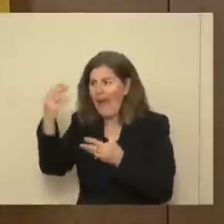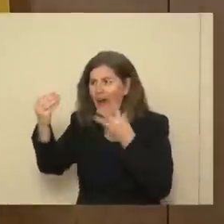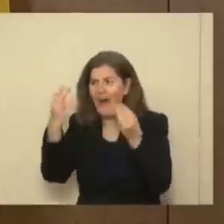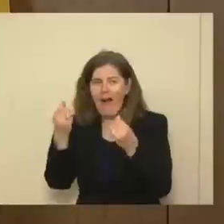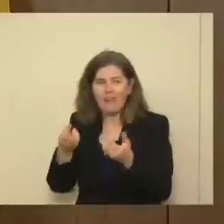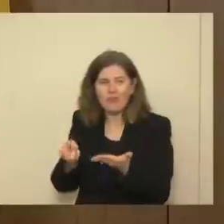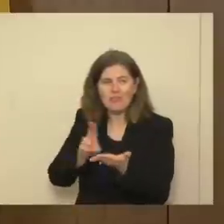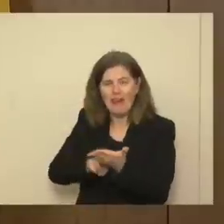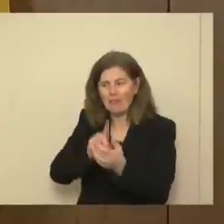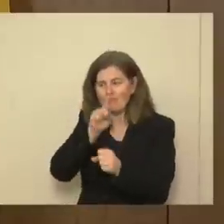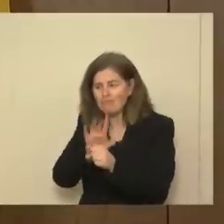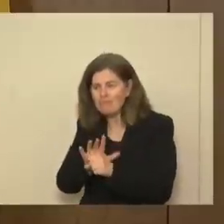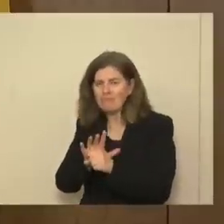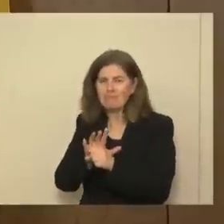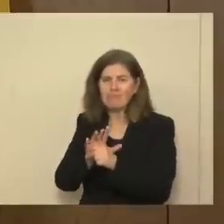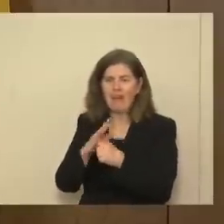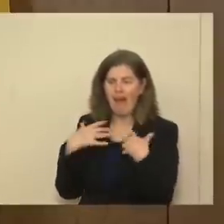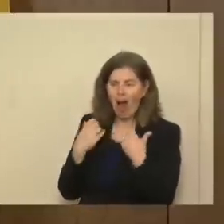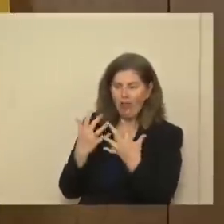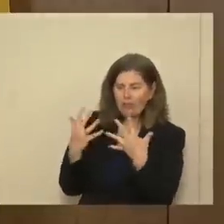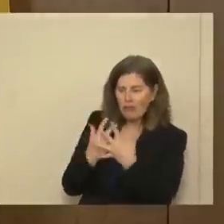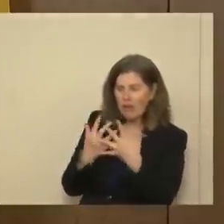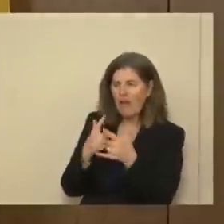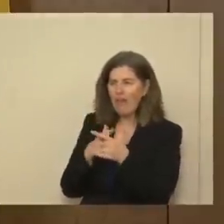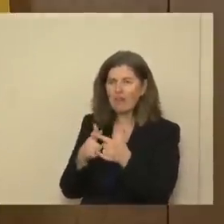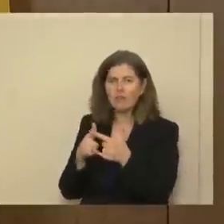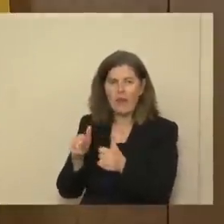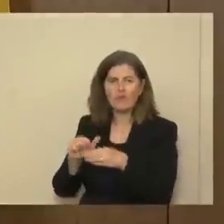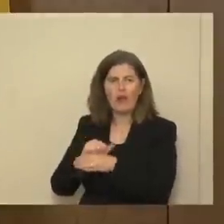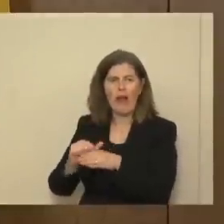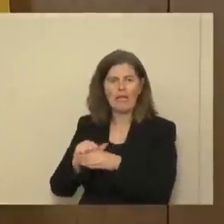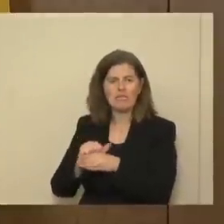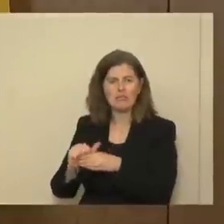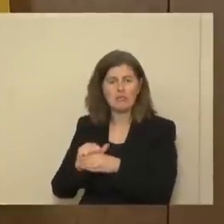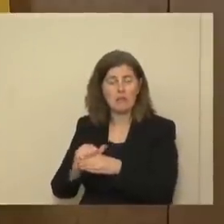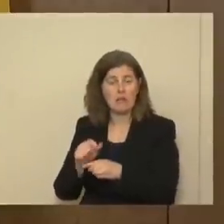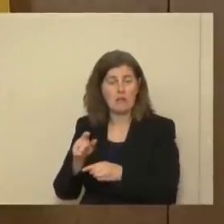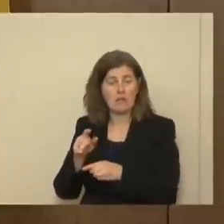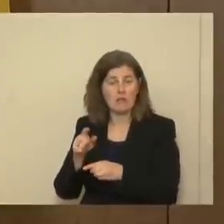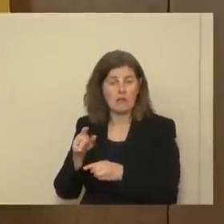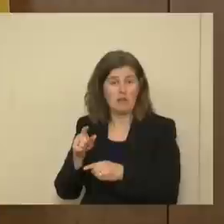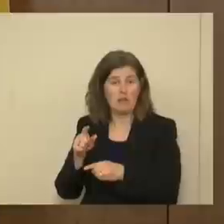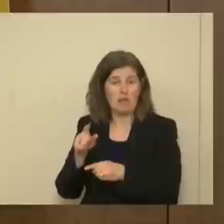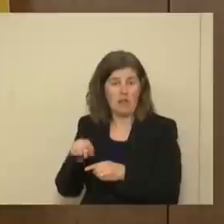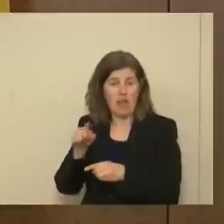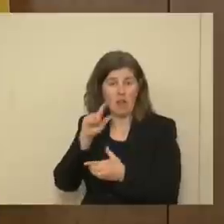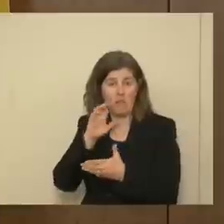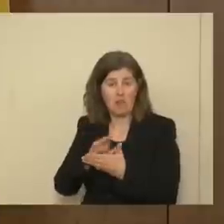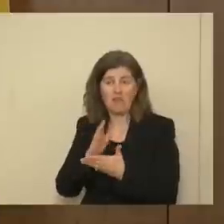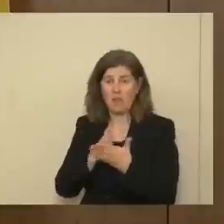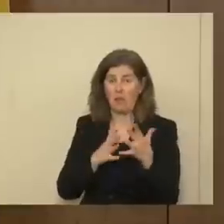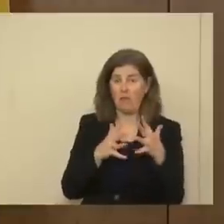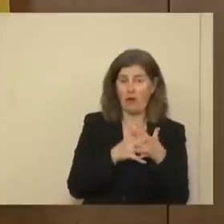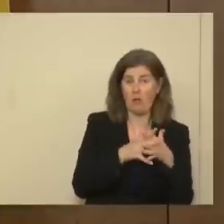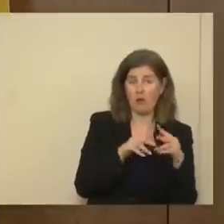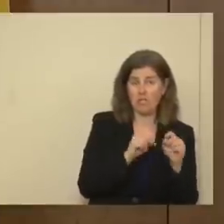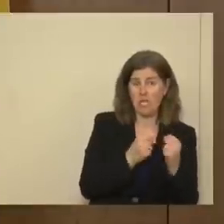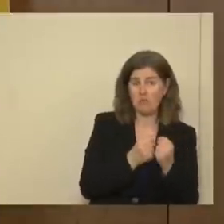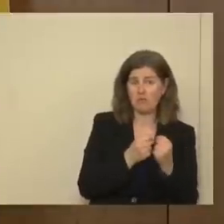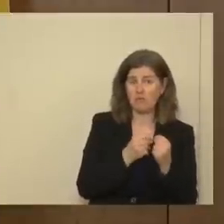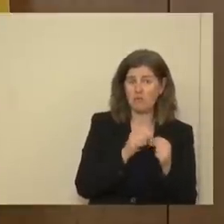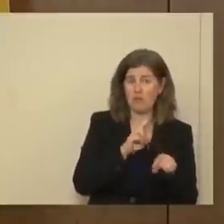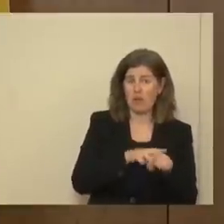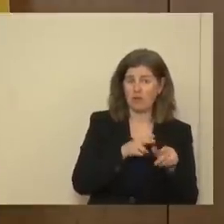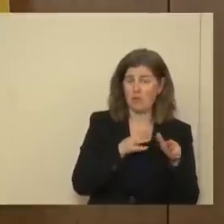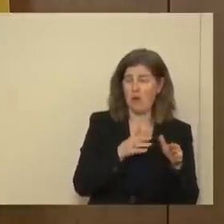they've got to sign affidavits, they do health screenings, and then allow them to practice. And they believe, like some of our football teams nationally,